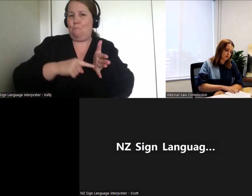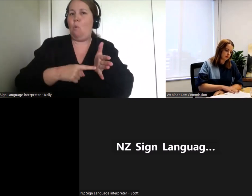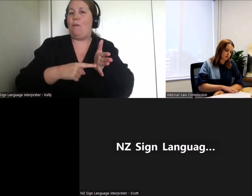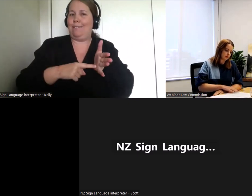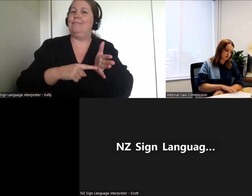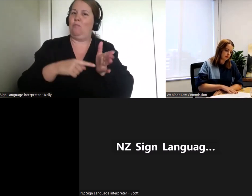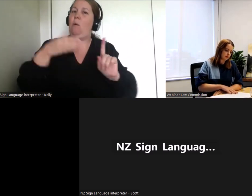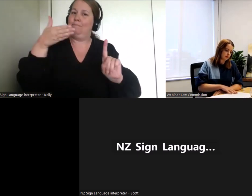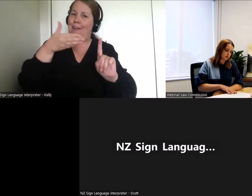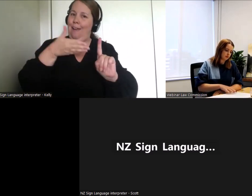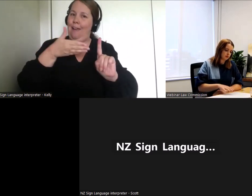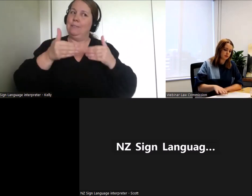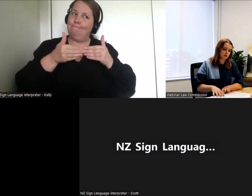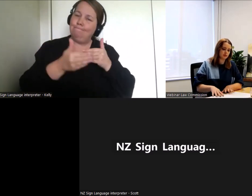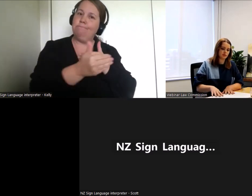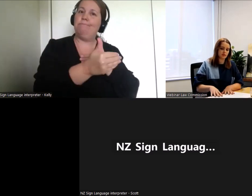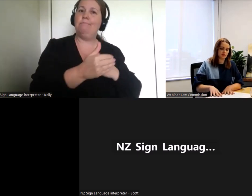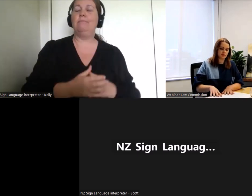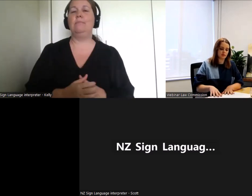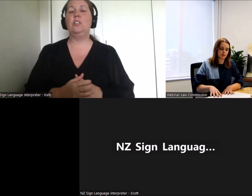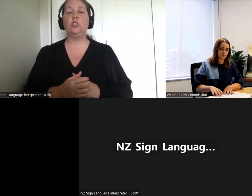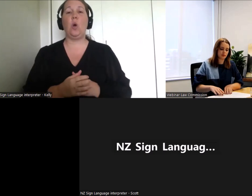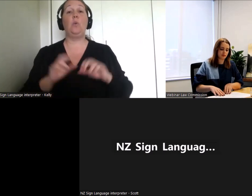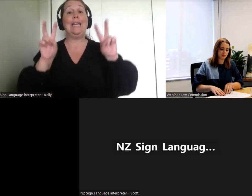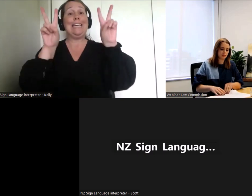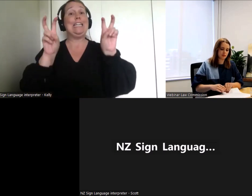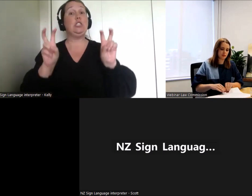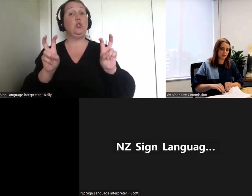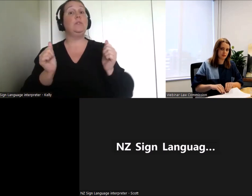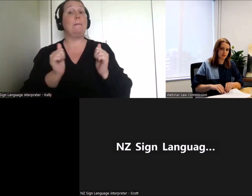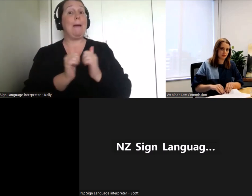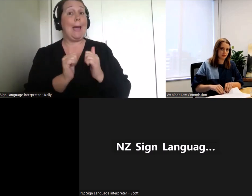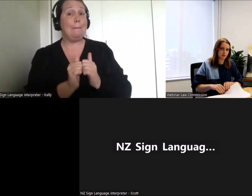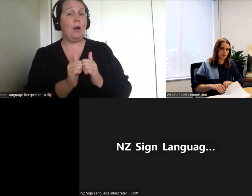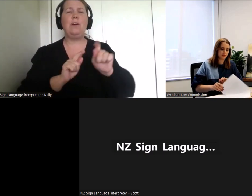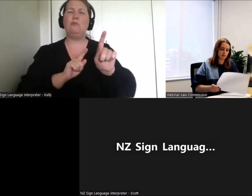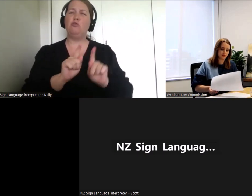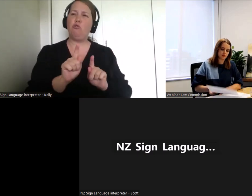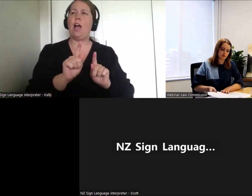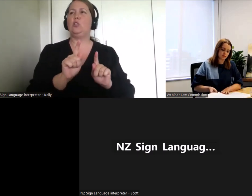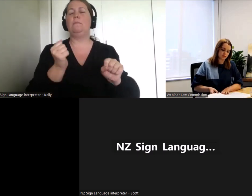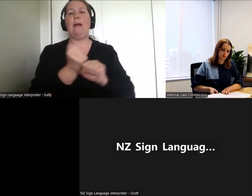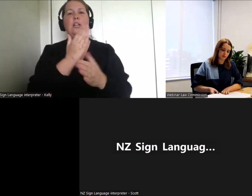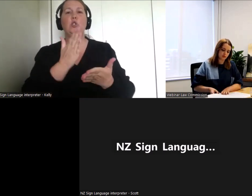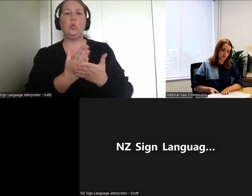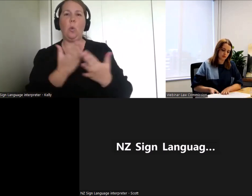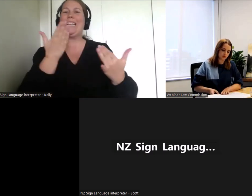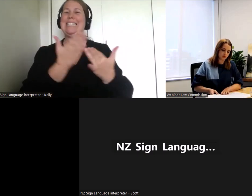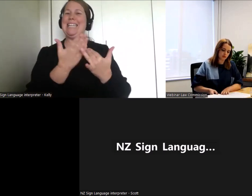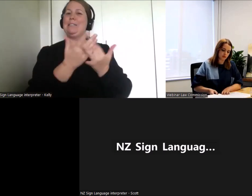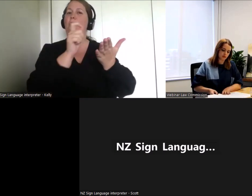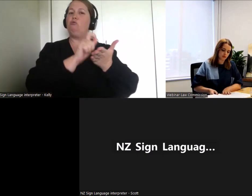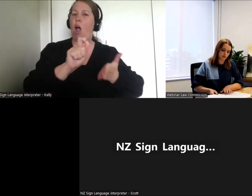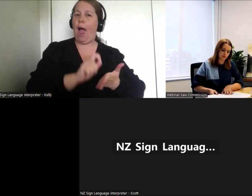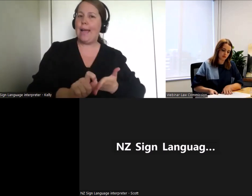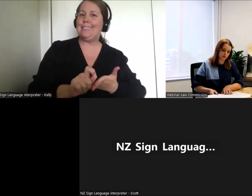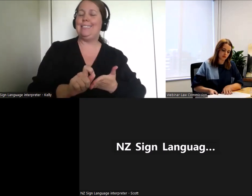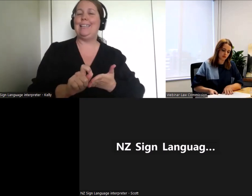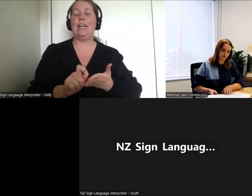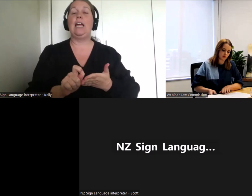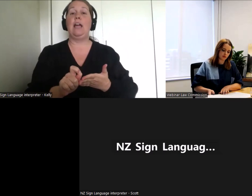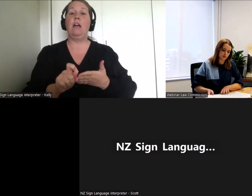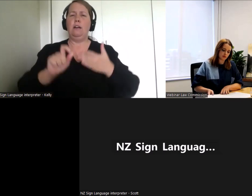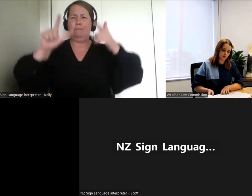to write the issues paper in a very accessible way. We've stayed clear of legal language. It's not